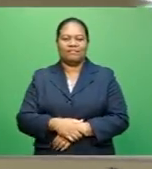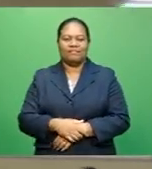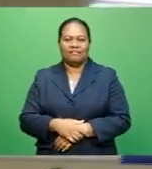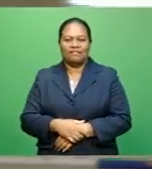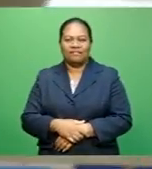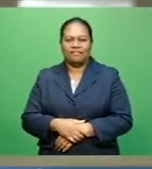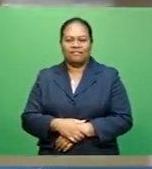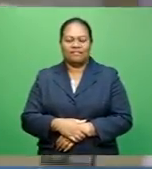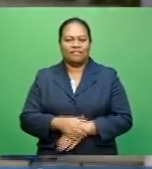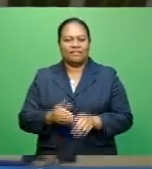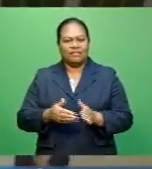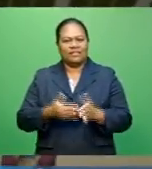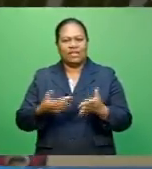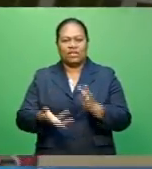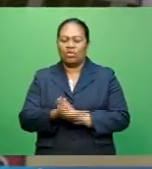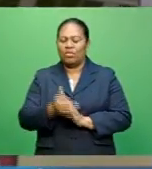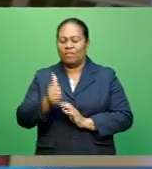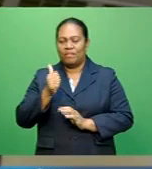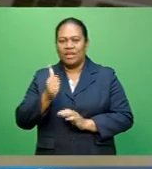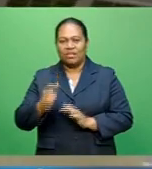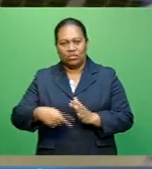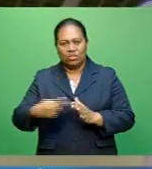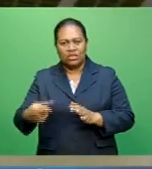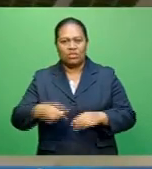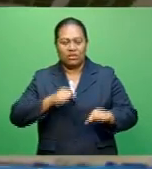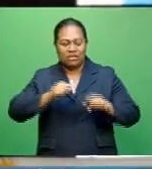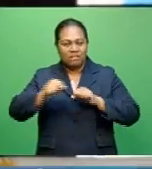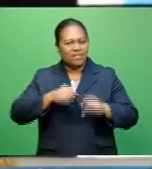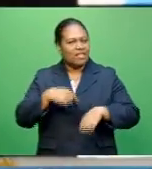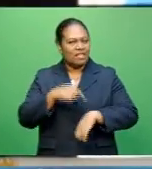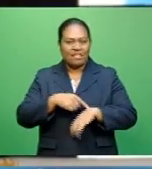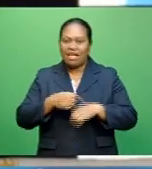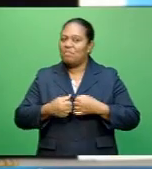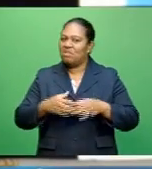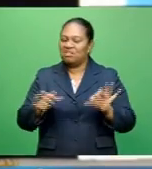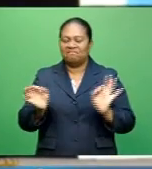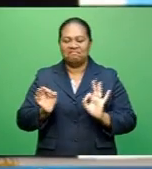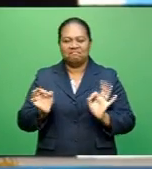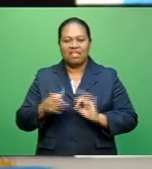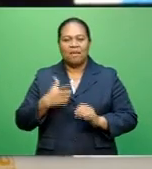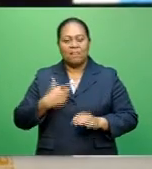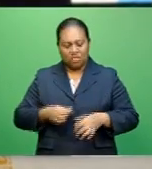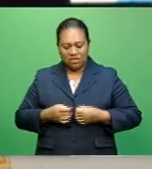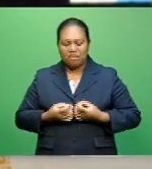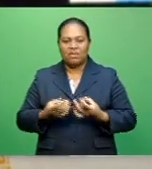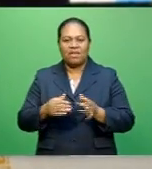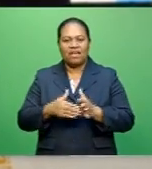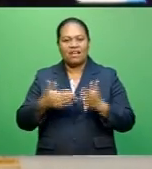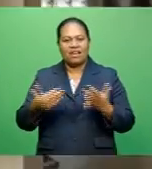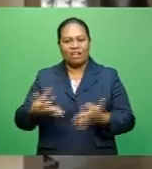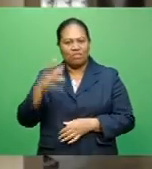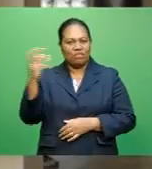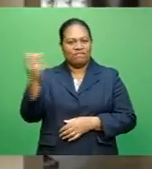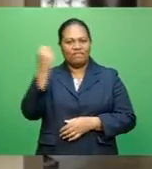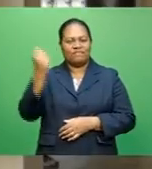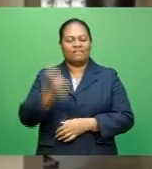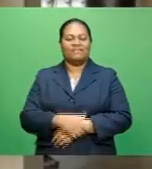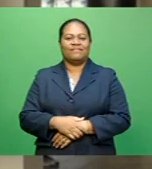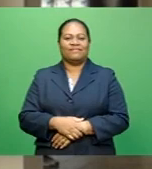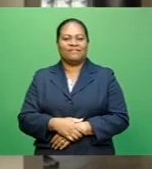Returning from his call of duty, Ndavule has no time to waste as he prepares for the championship. When I